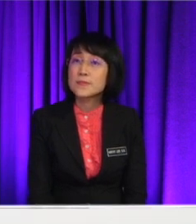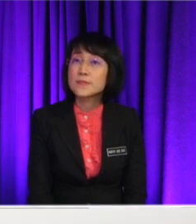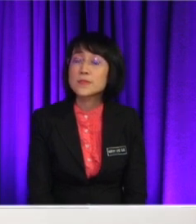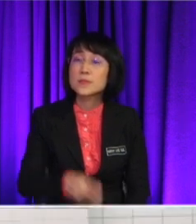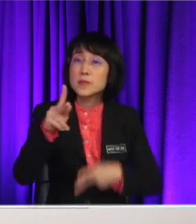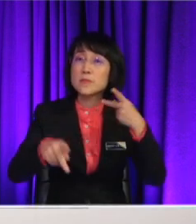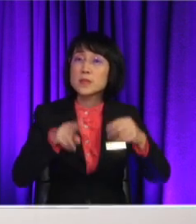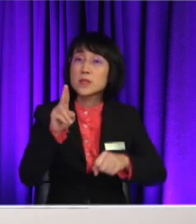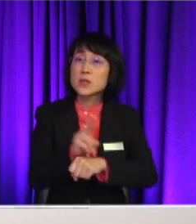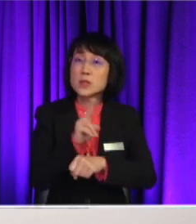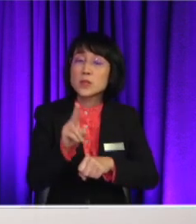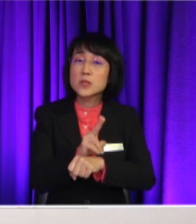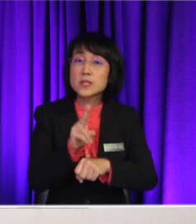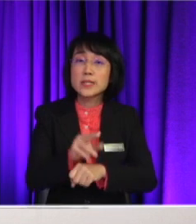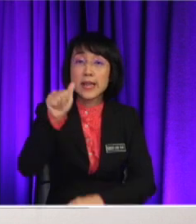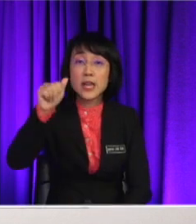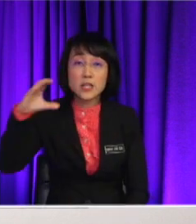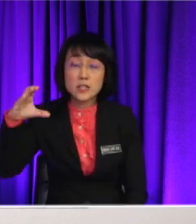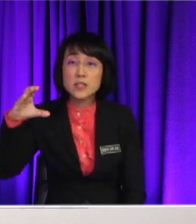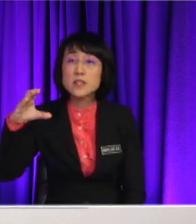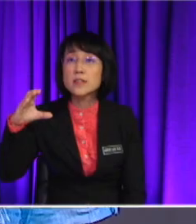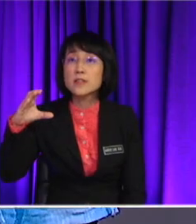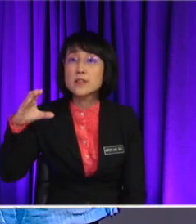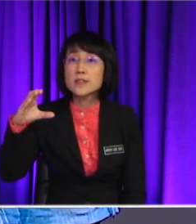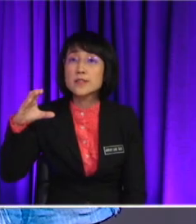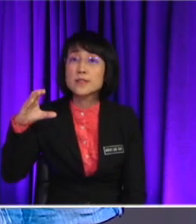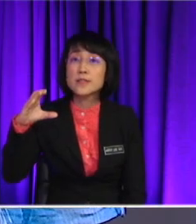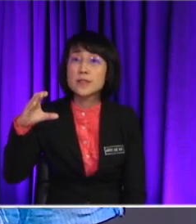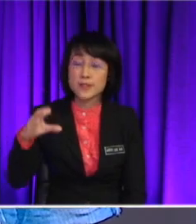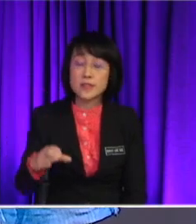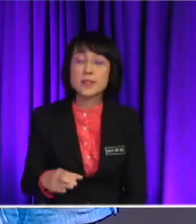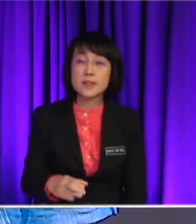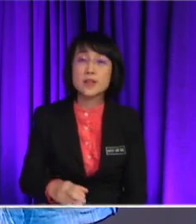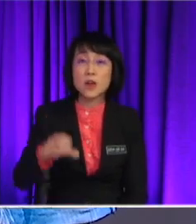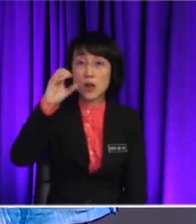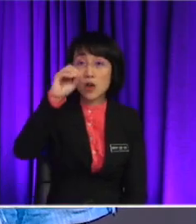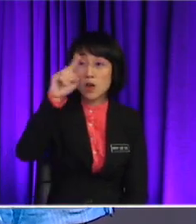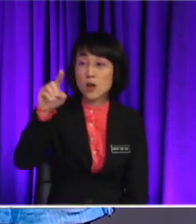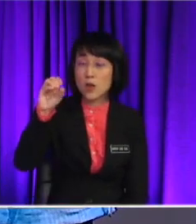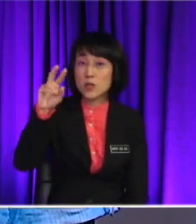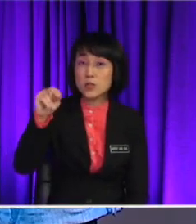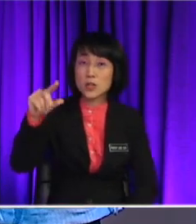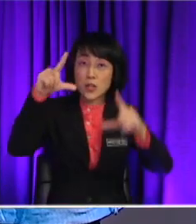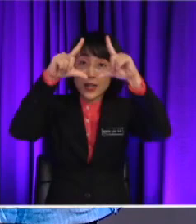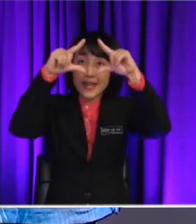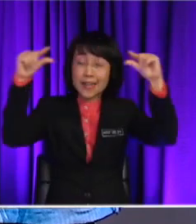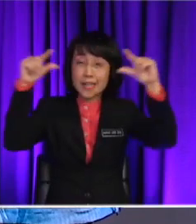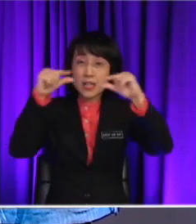using too many air conditioners and it affects the ozone layer and also leads to the